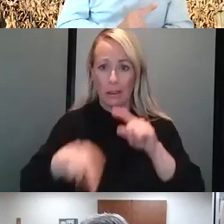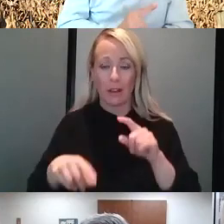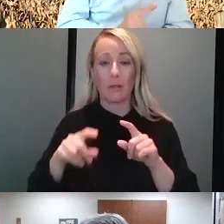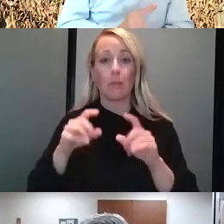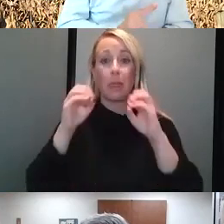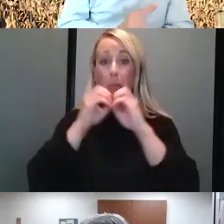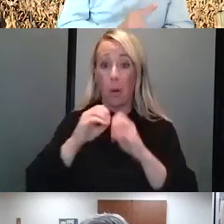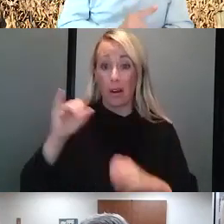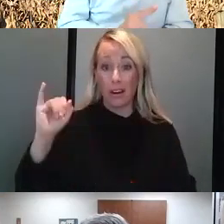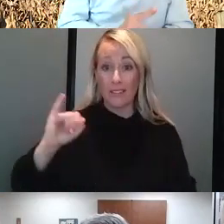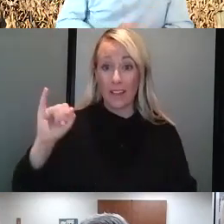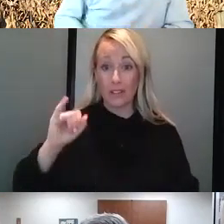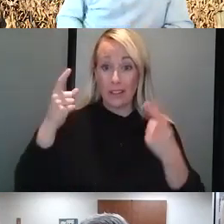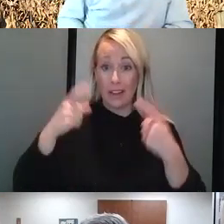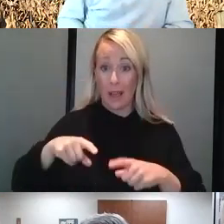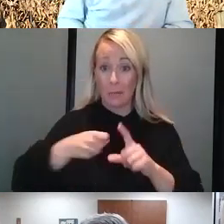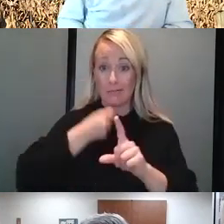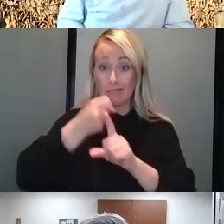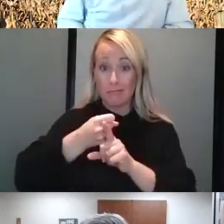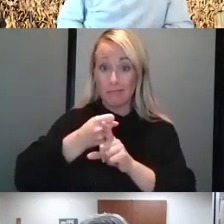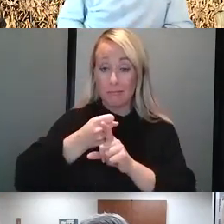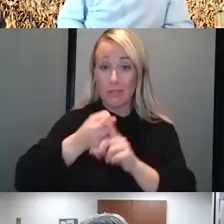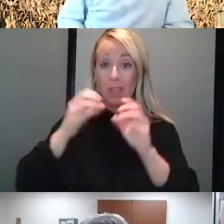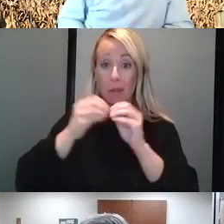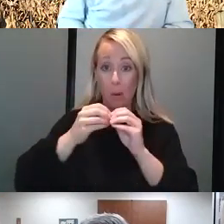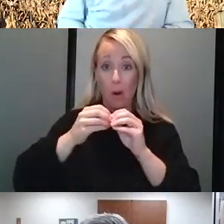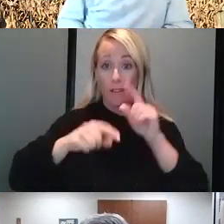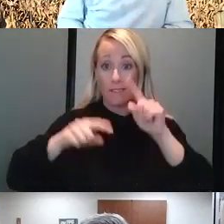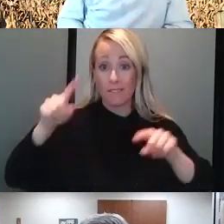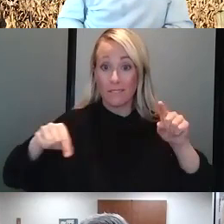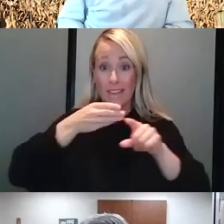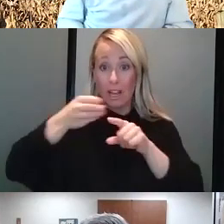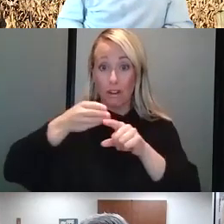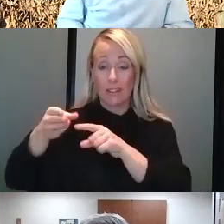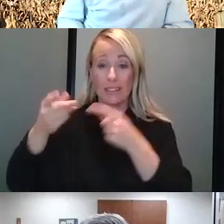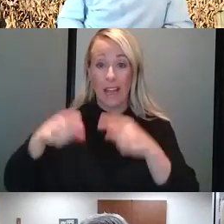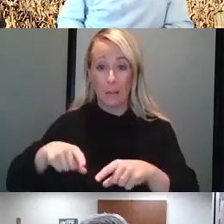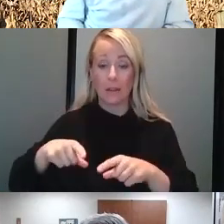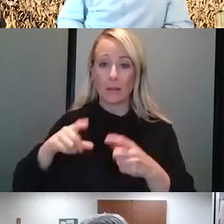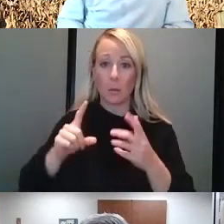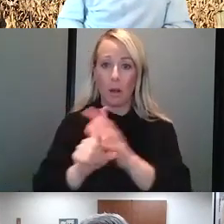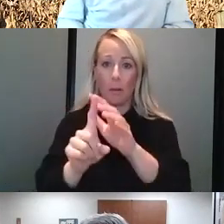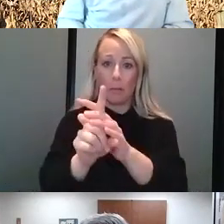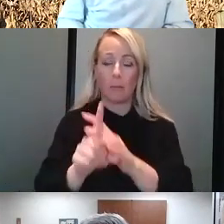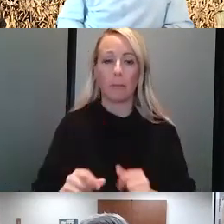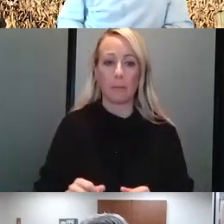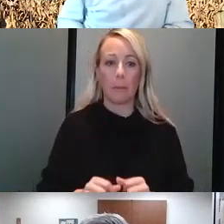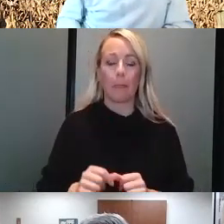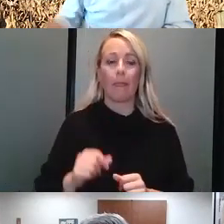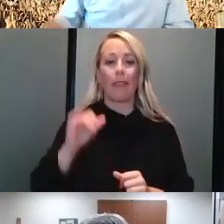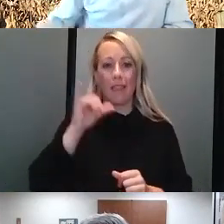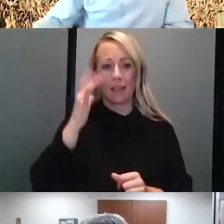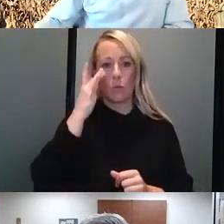infections occur, the more variants will arise. That's one of the reasons that the horrid epidemic curve